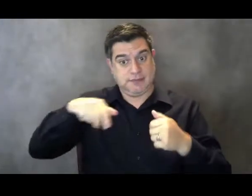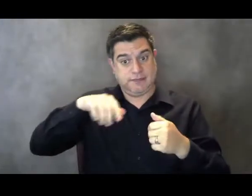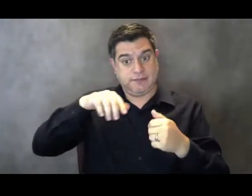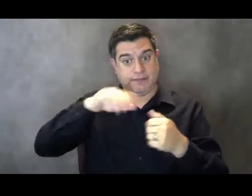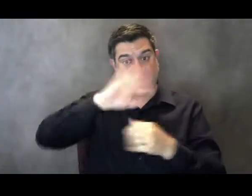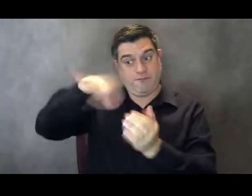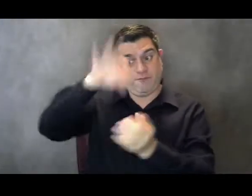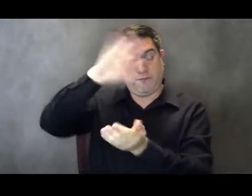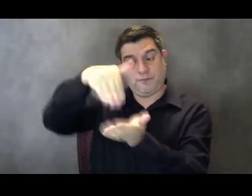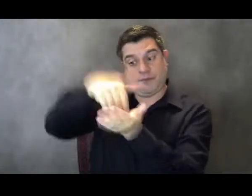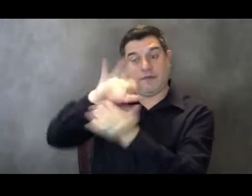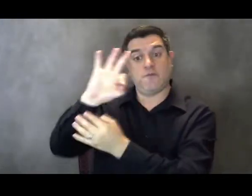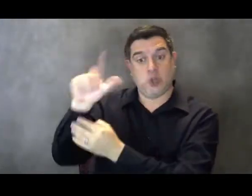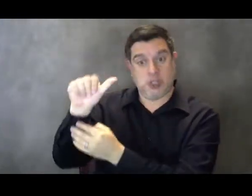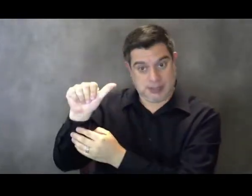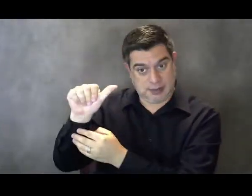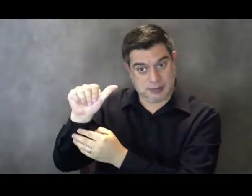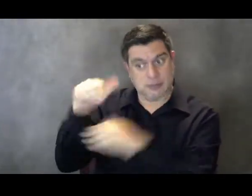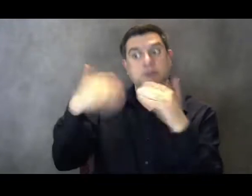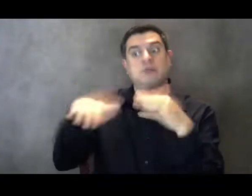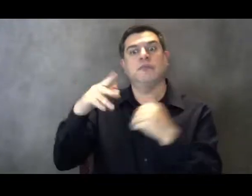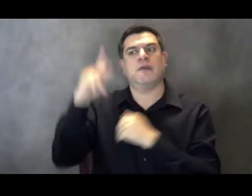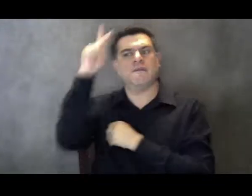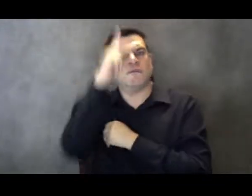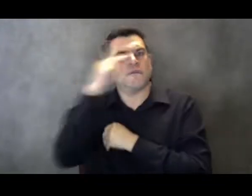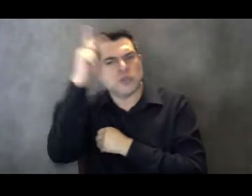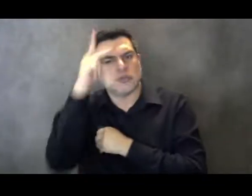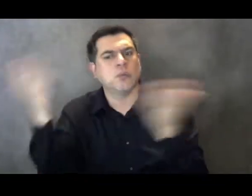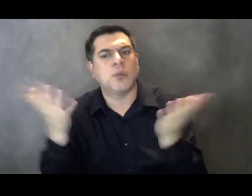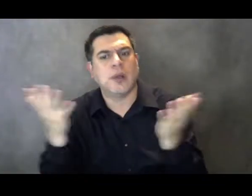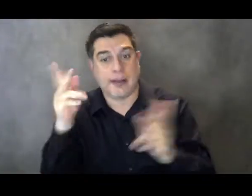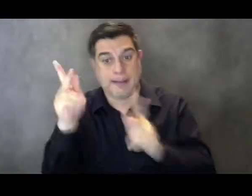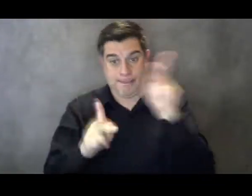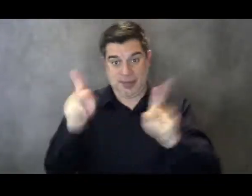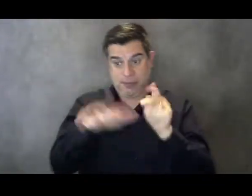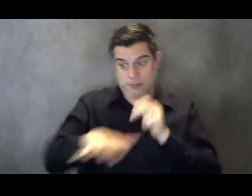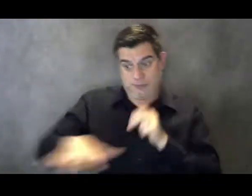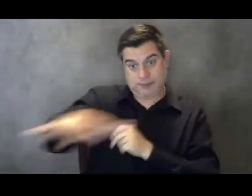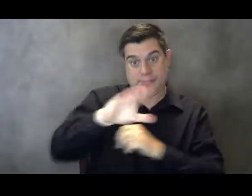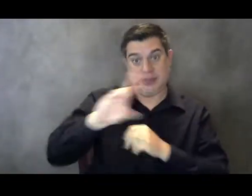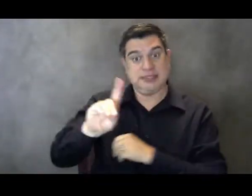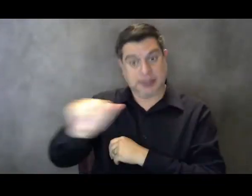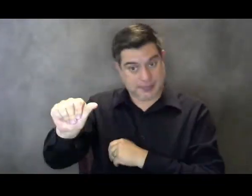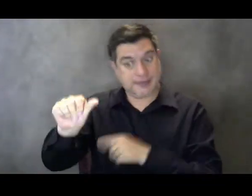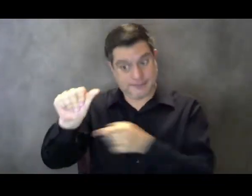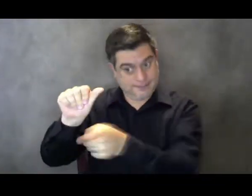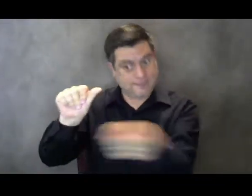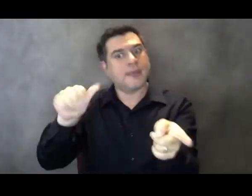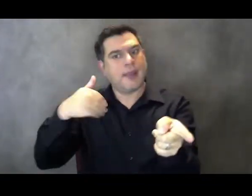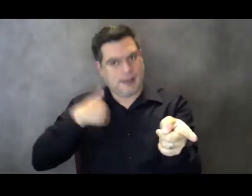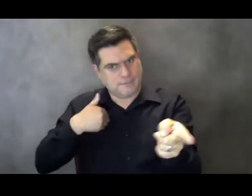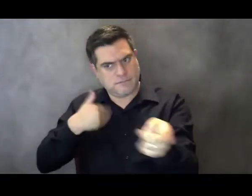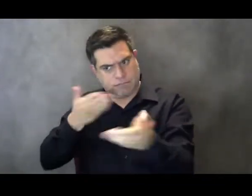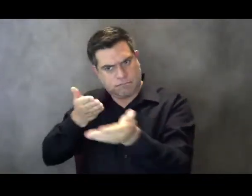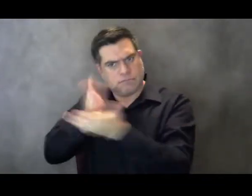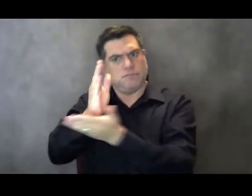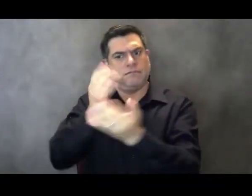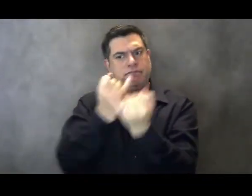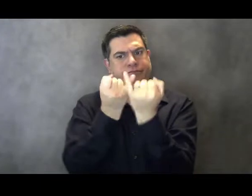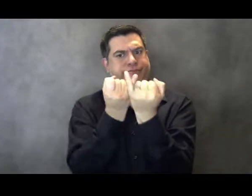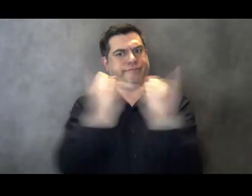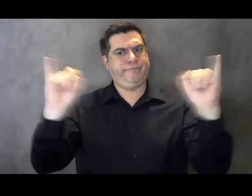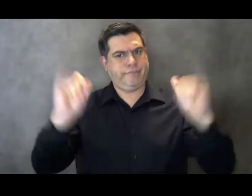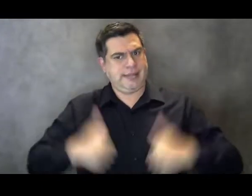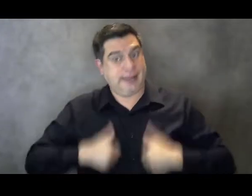isn't just a mission. It's the philosophy that people with disabilities have the right to live as independently as they